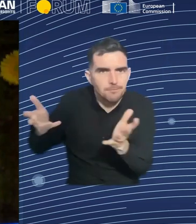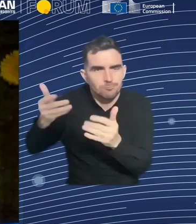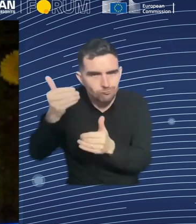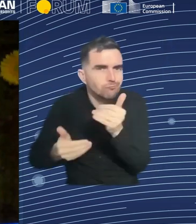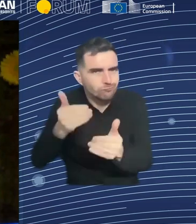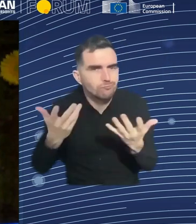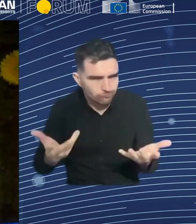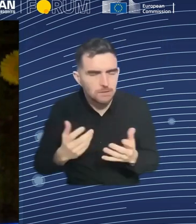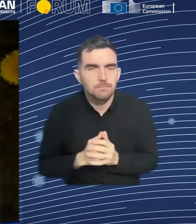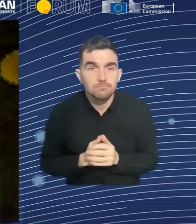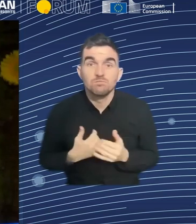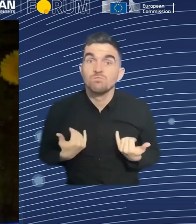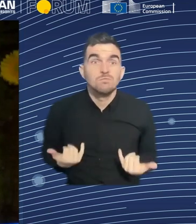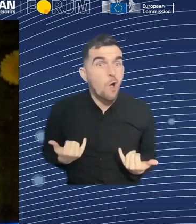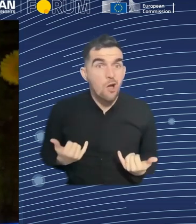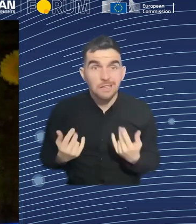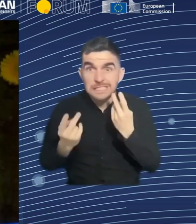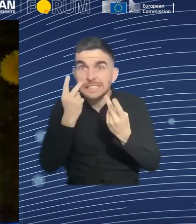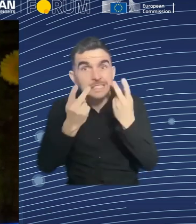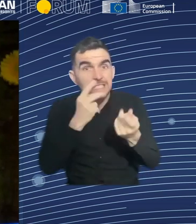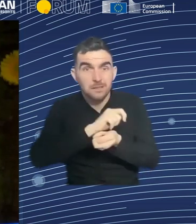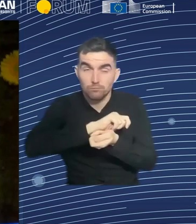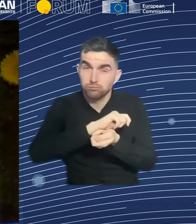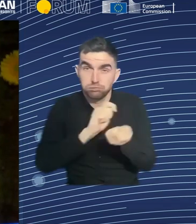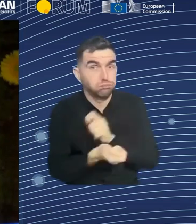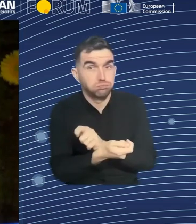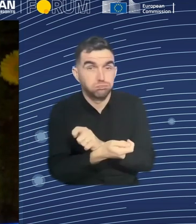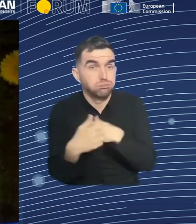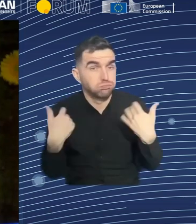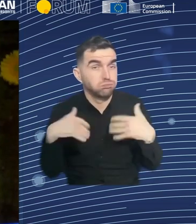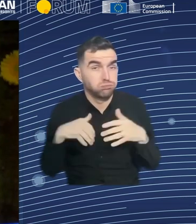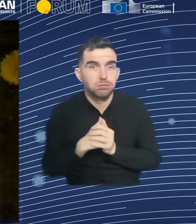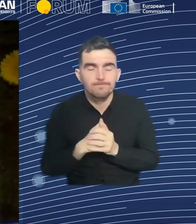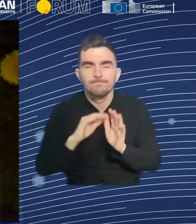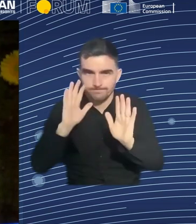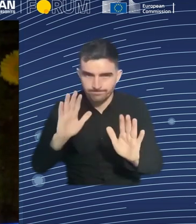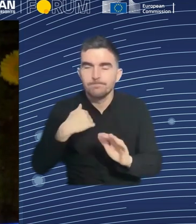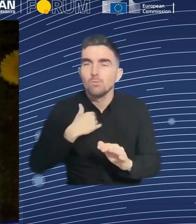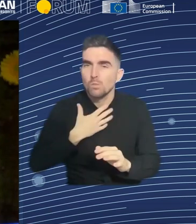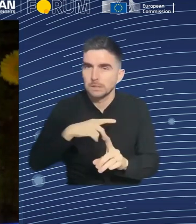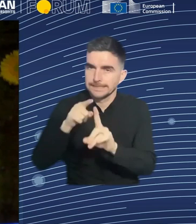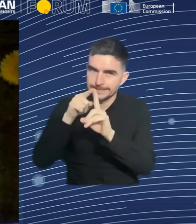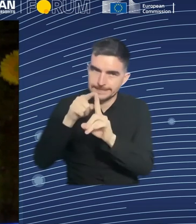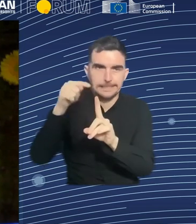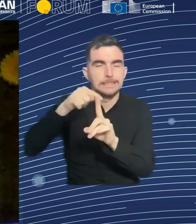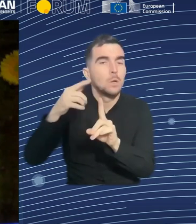point. And first step for us is to raise awareness.